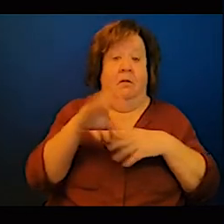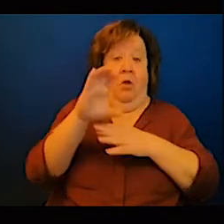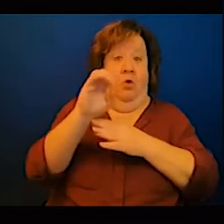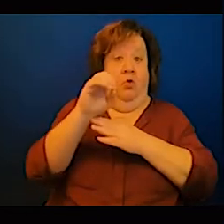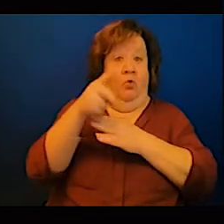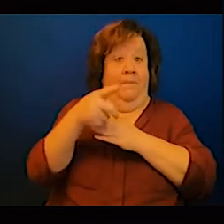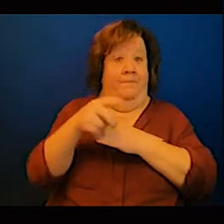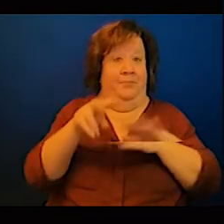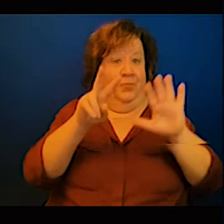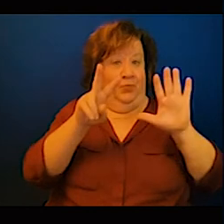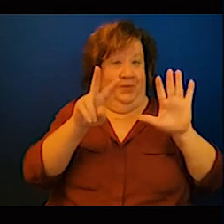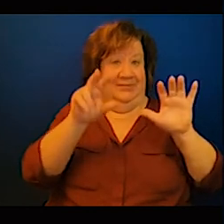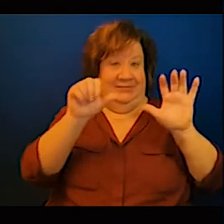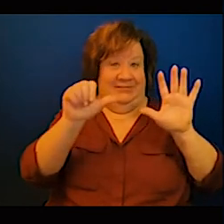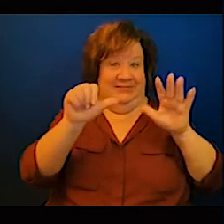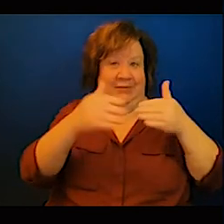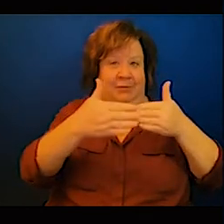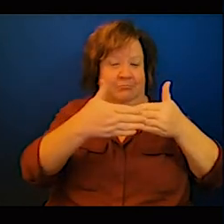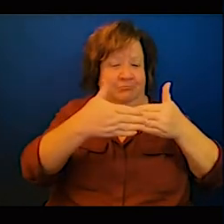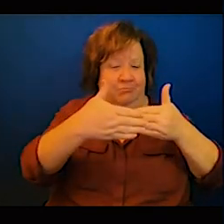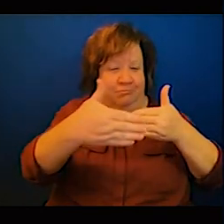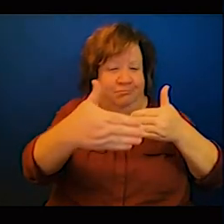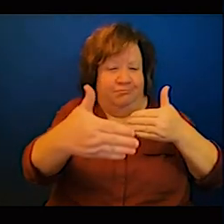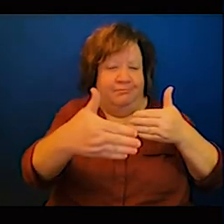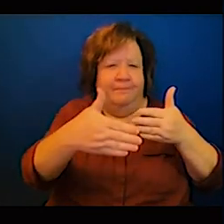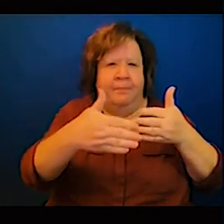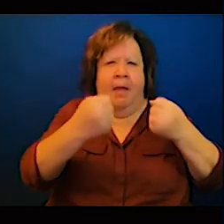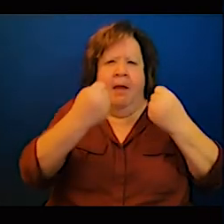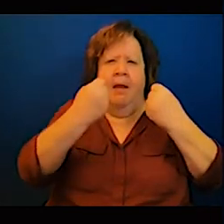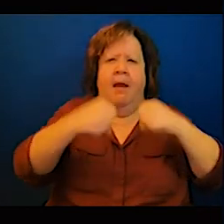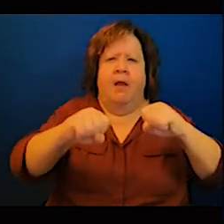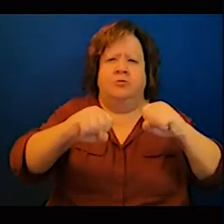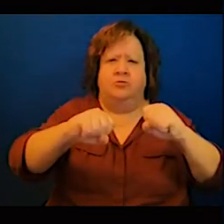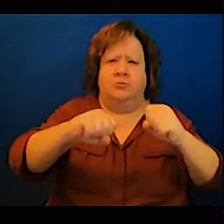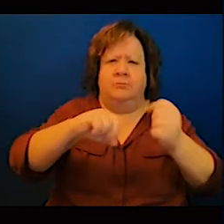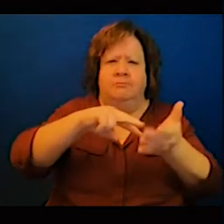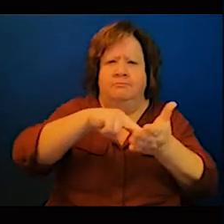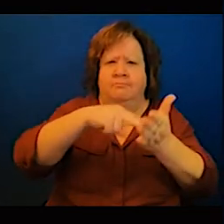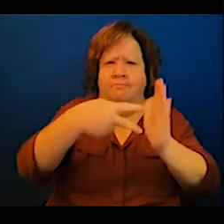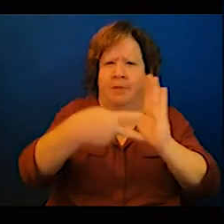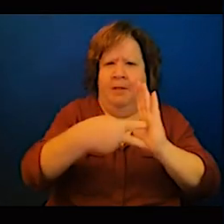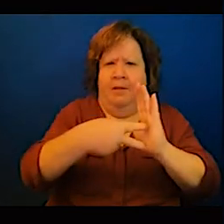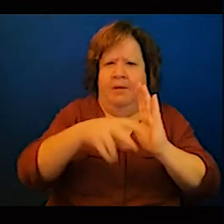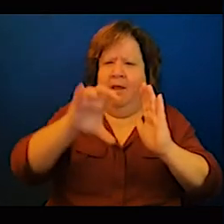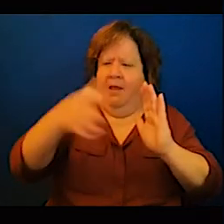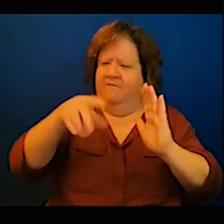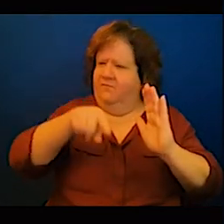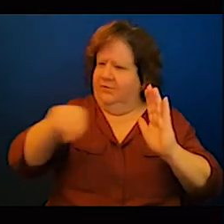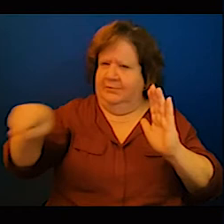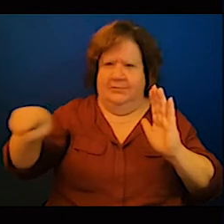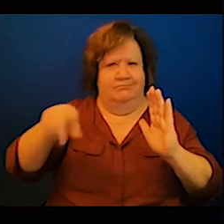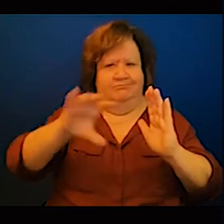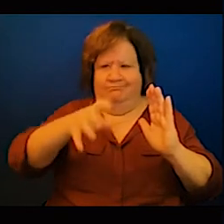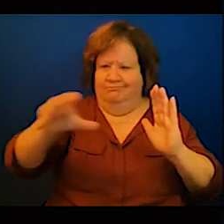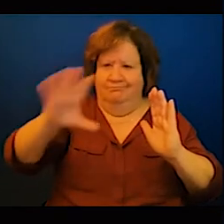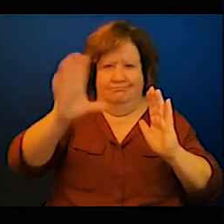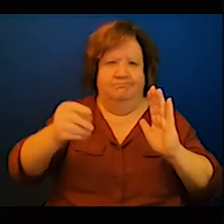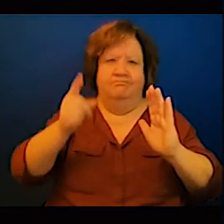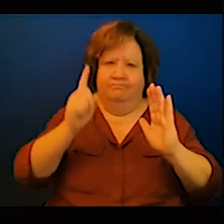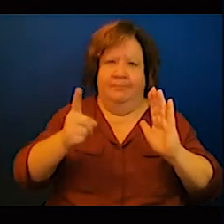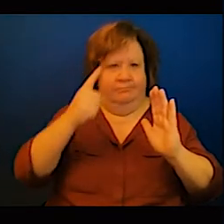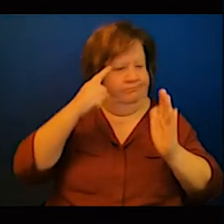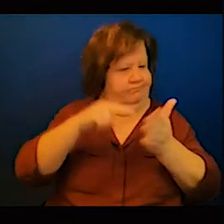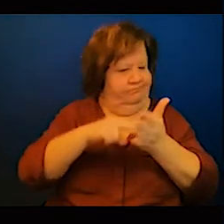under the public undertakings to make sure those countries don't have NDCs roadmaps to make sure they